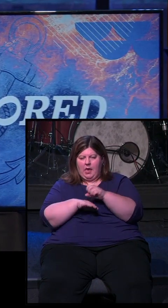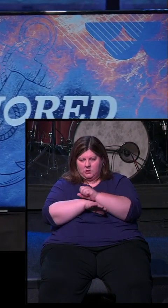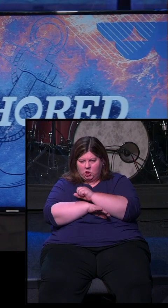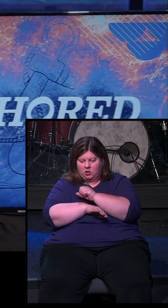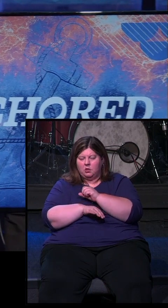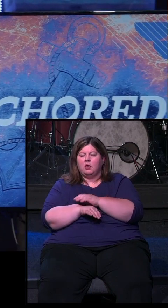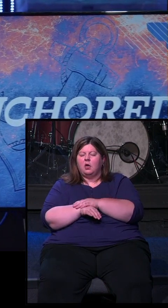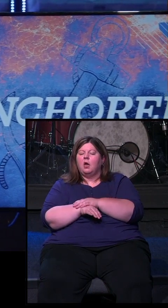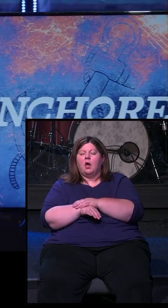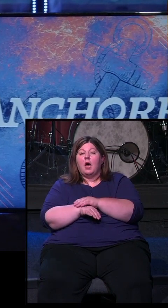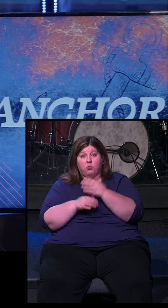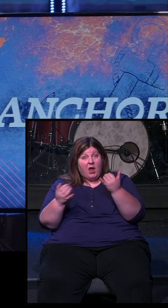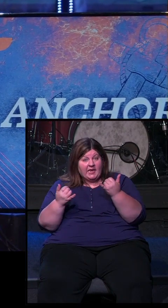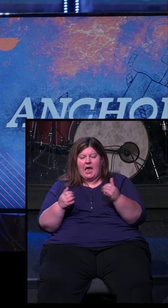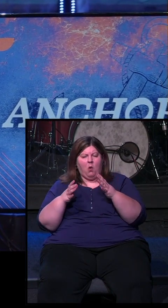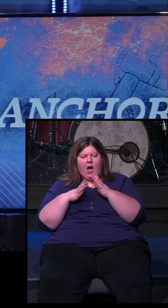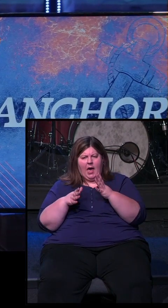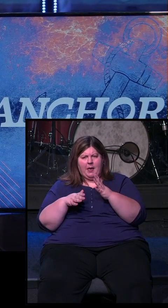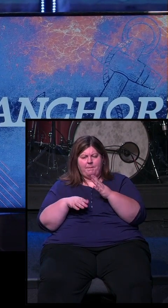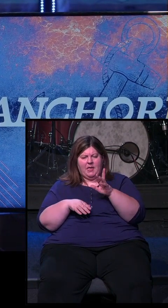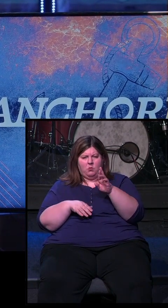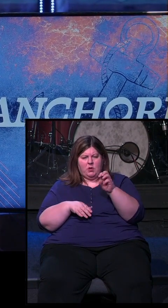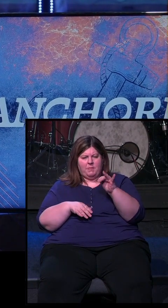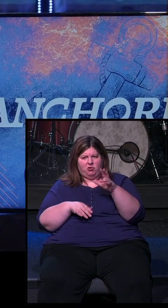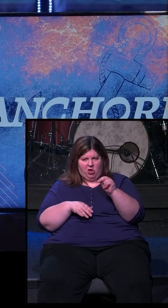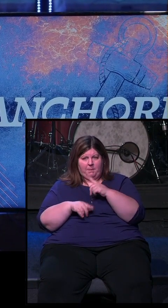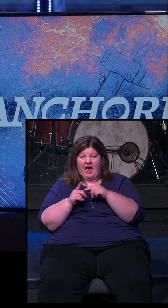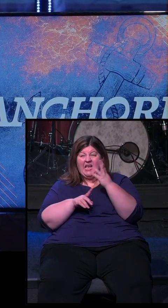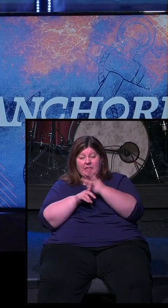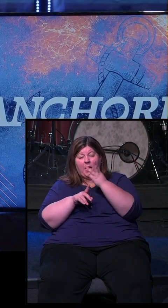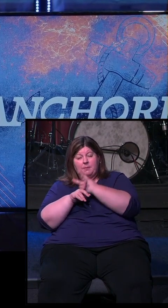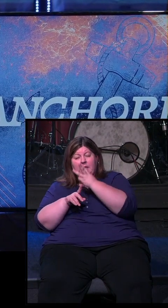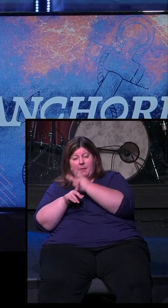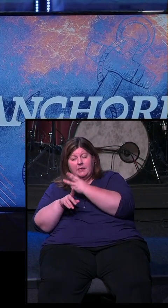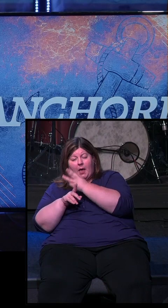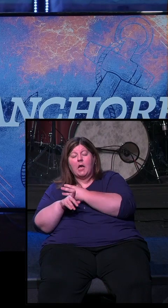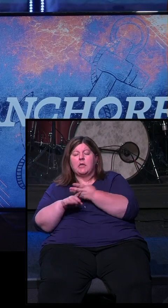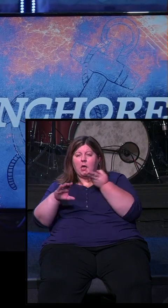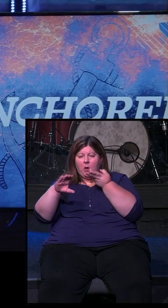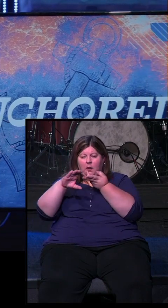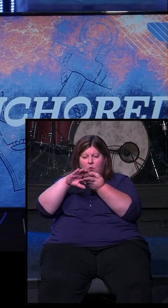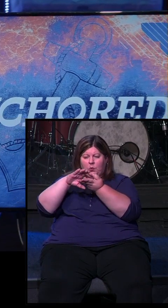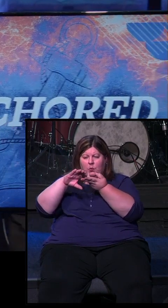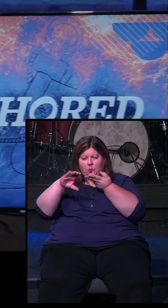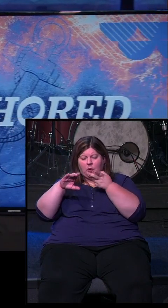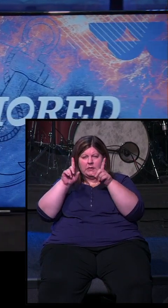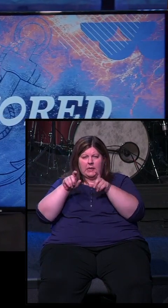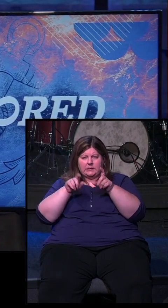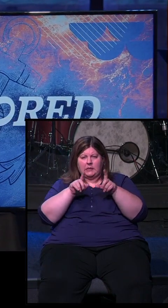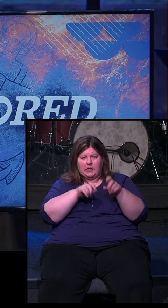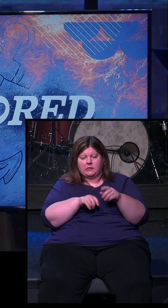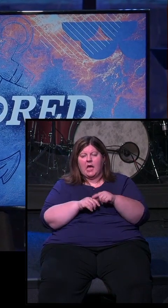you guys before. Every six months, I go in for these full-body CT scans. And the purpose is to determine, am I still in remission? I've had to go through